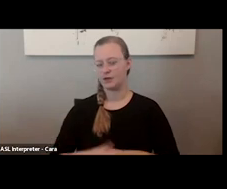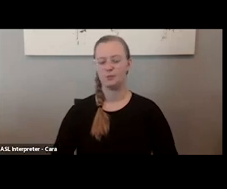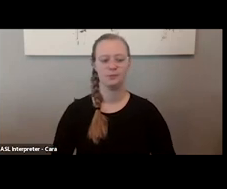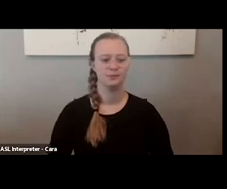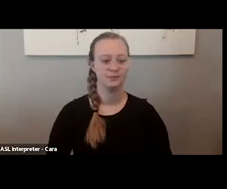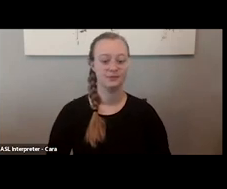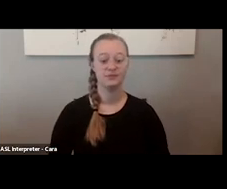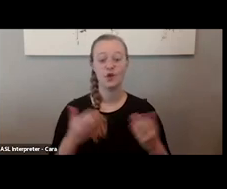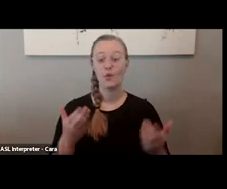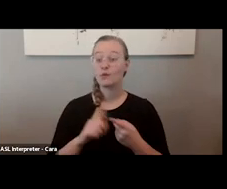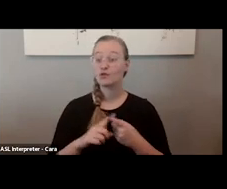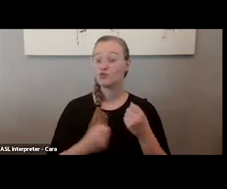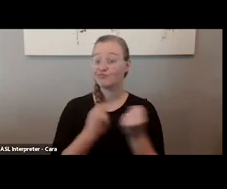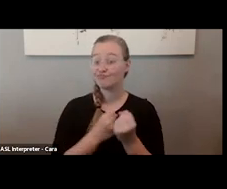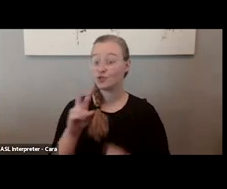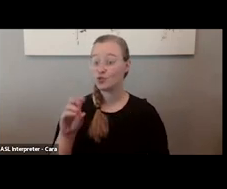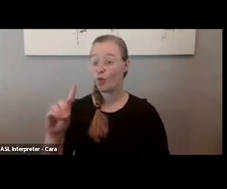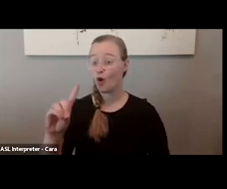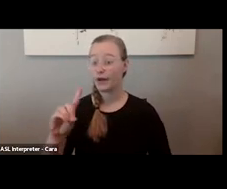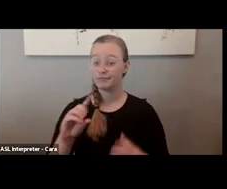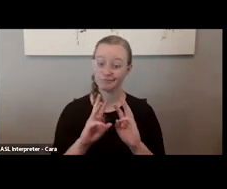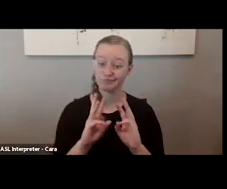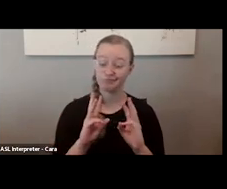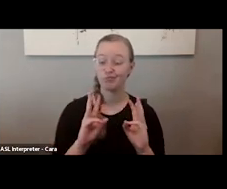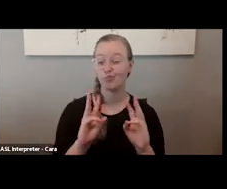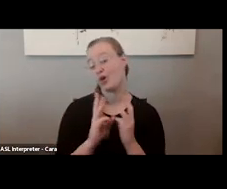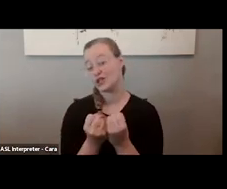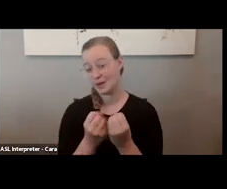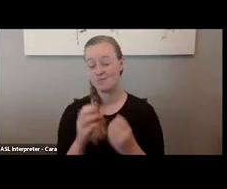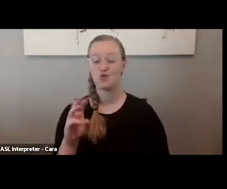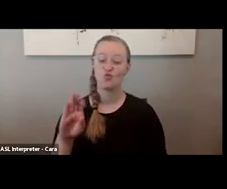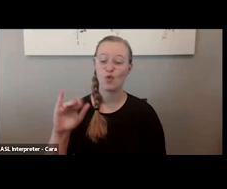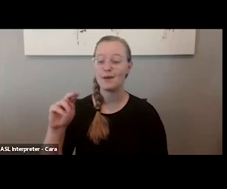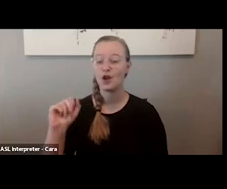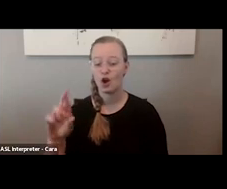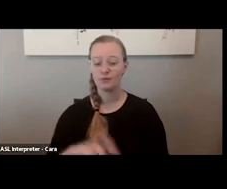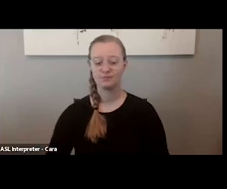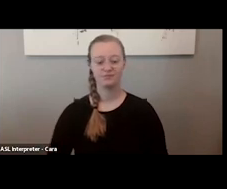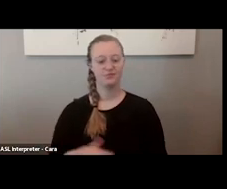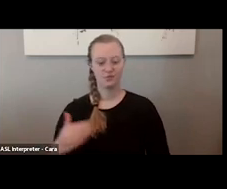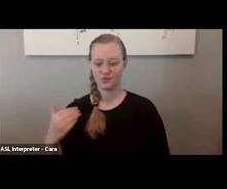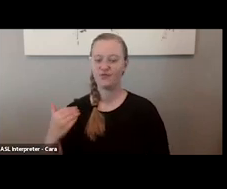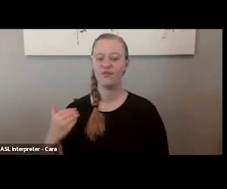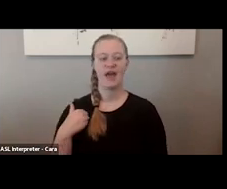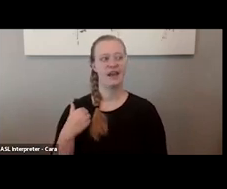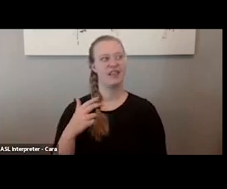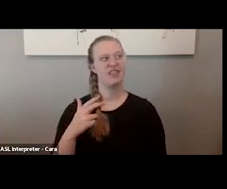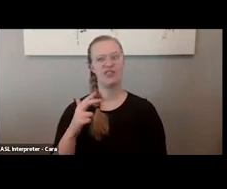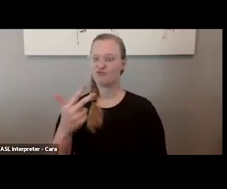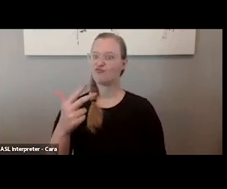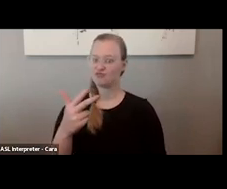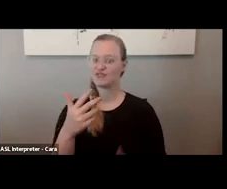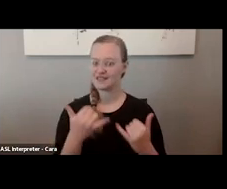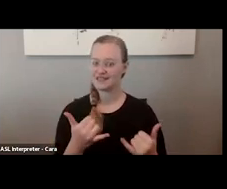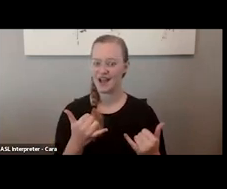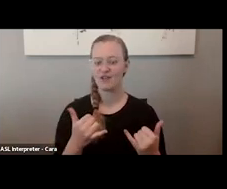ABSEE 201 webinar, our third in a year-long series of ABSEE training webinars taking place in 2024. In January,